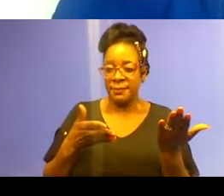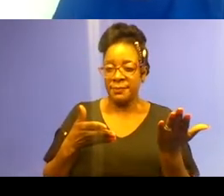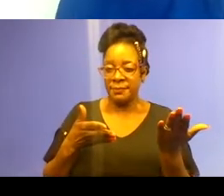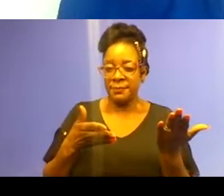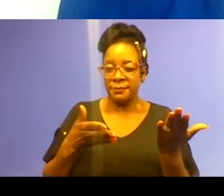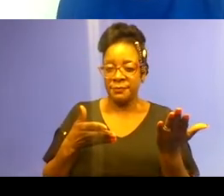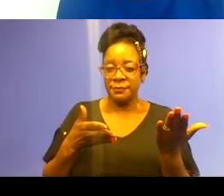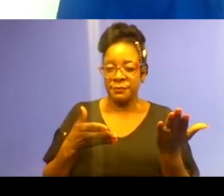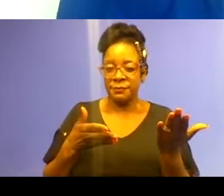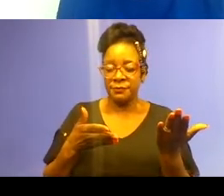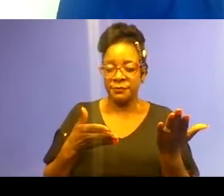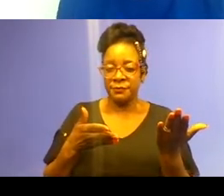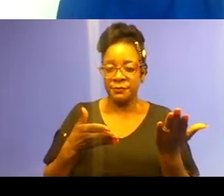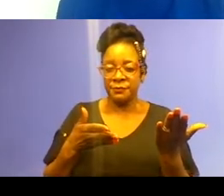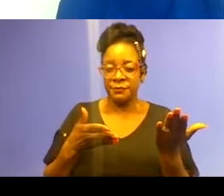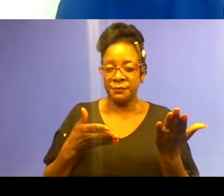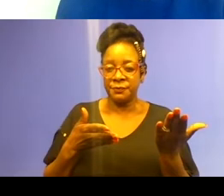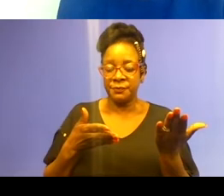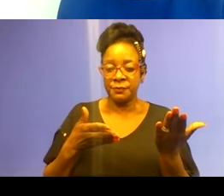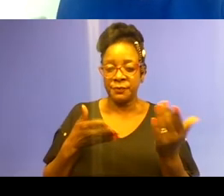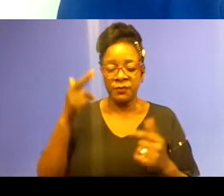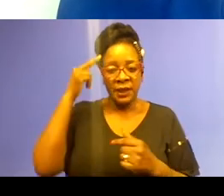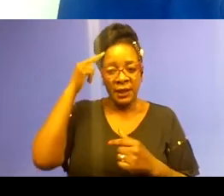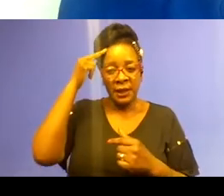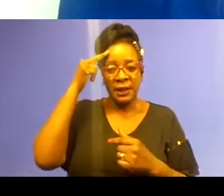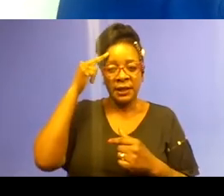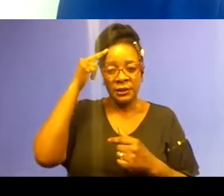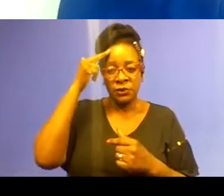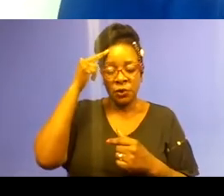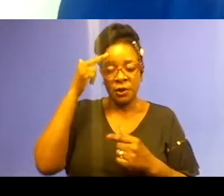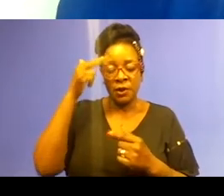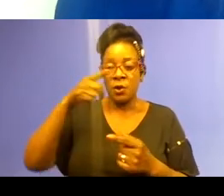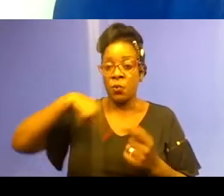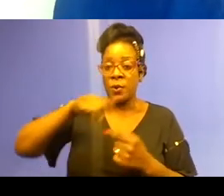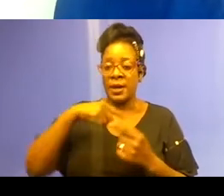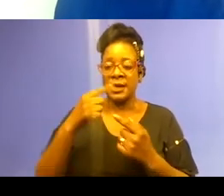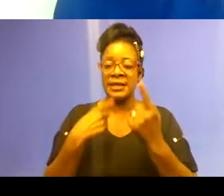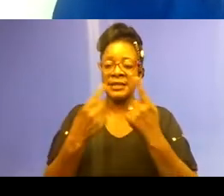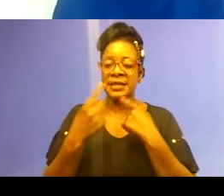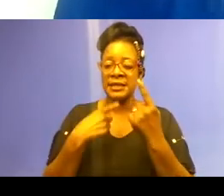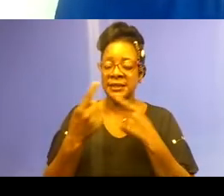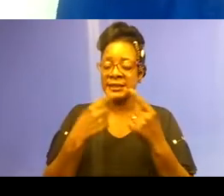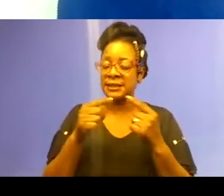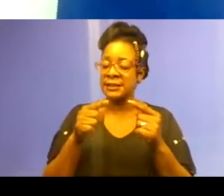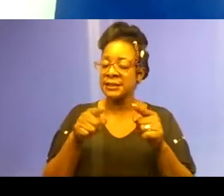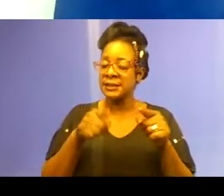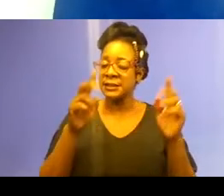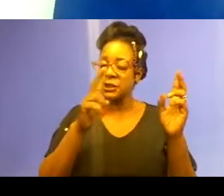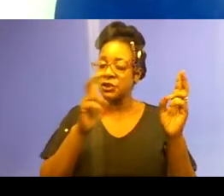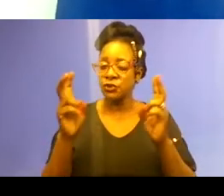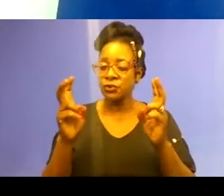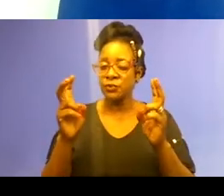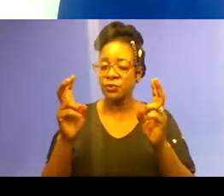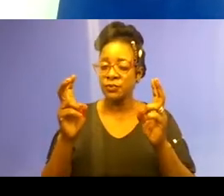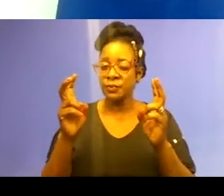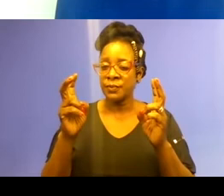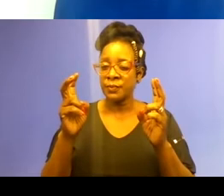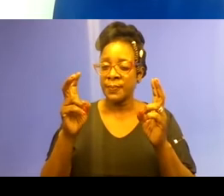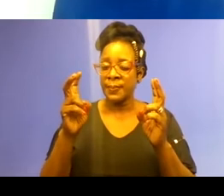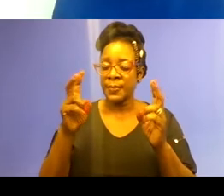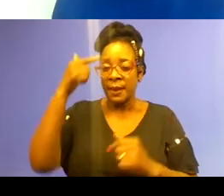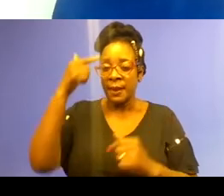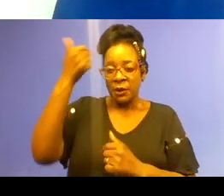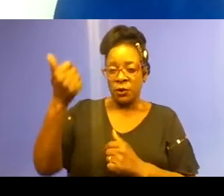One reason we're discussing this very important issue is because there is an international groundswell.